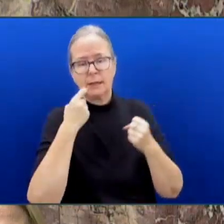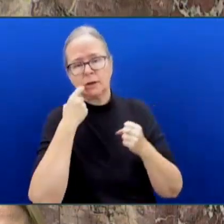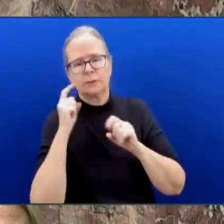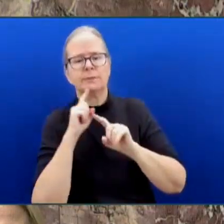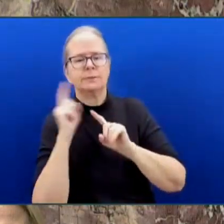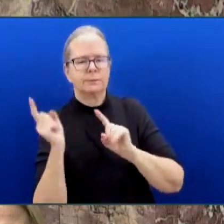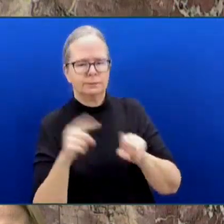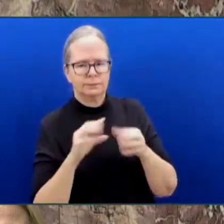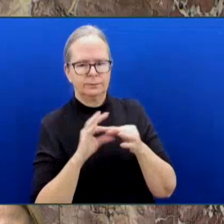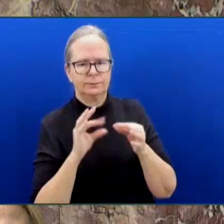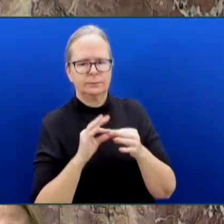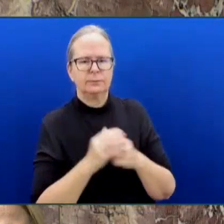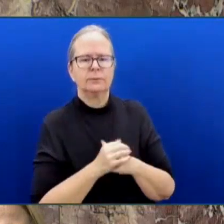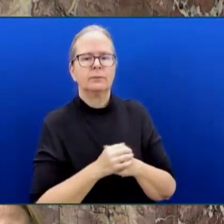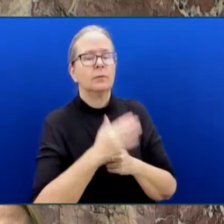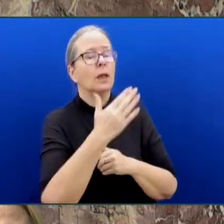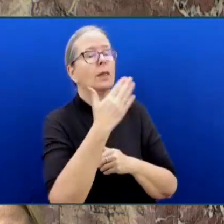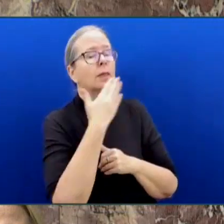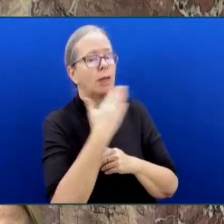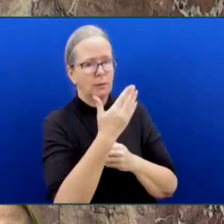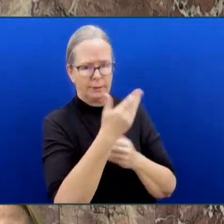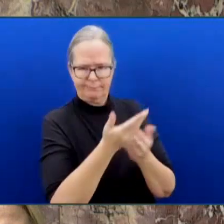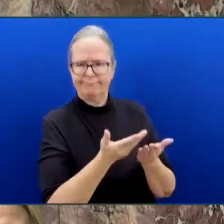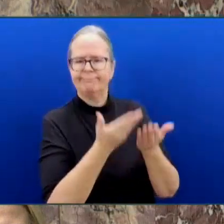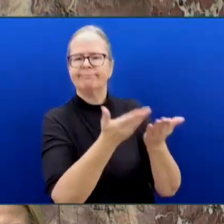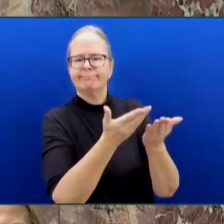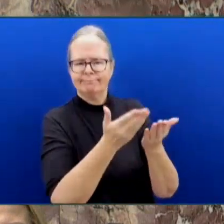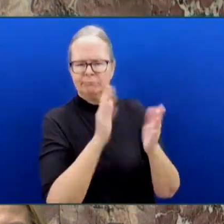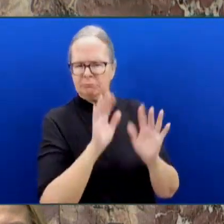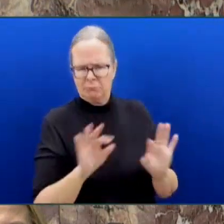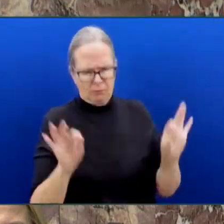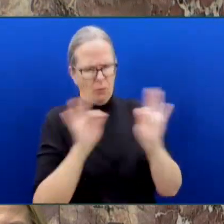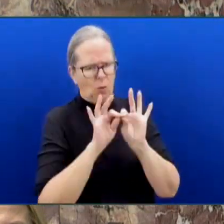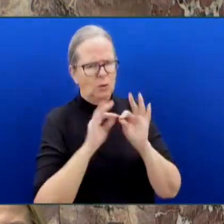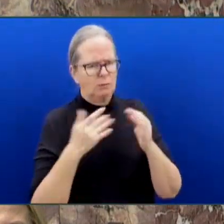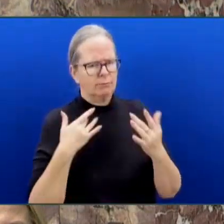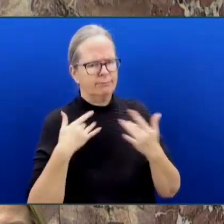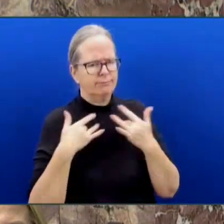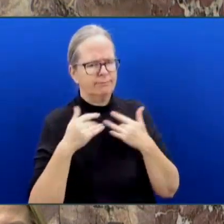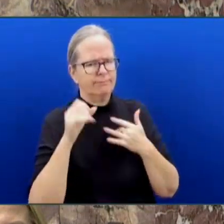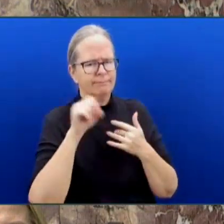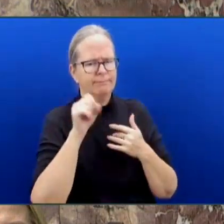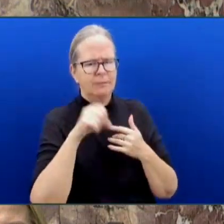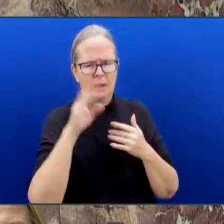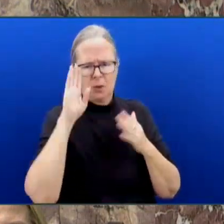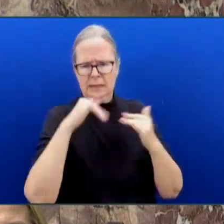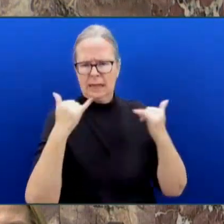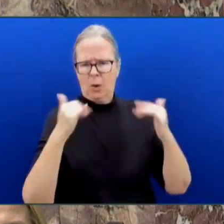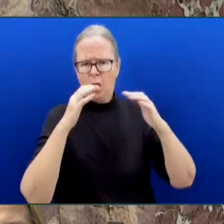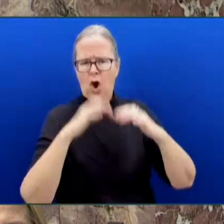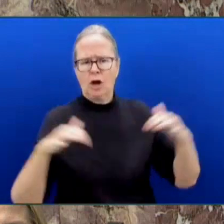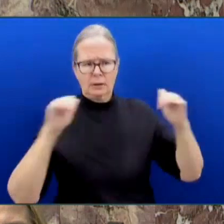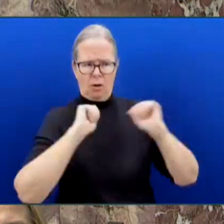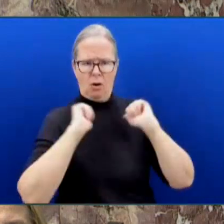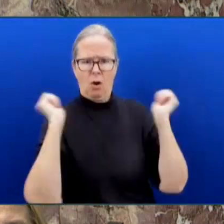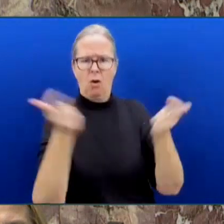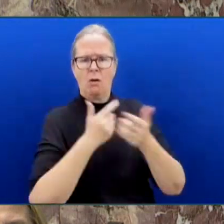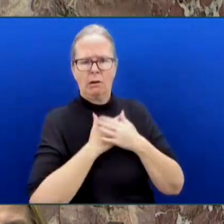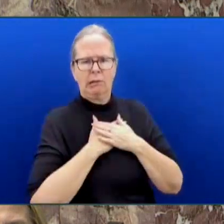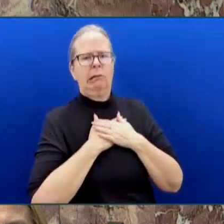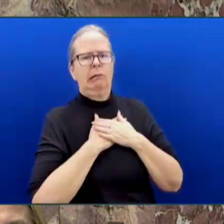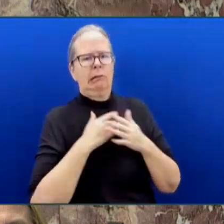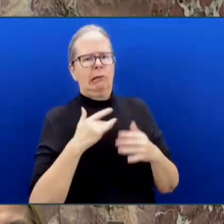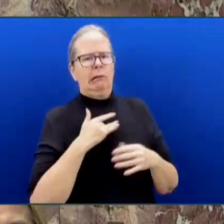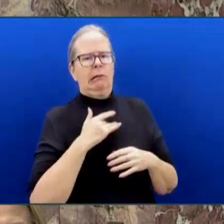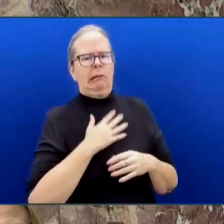raising what I know is a concern for everyone in this house, for everyone across our health care system, for frontline